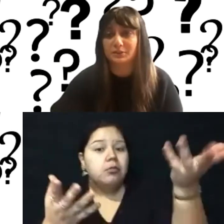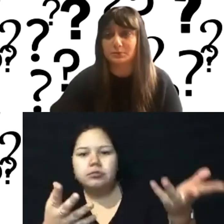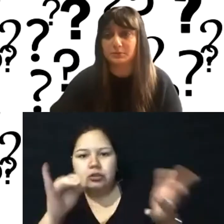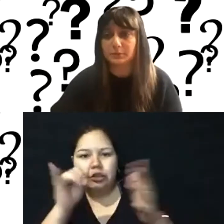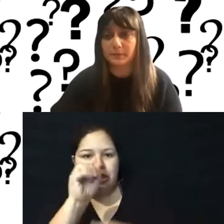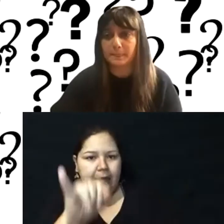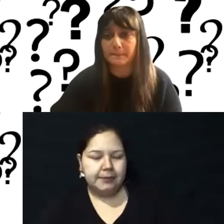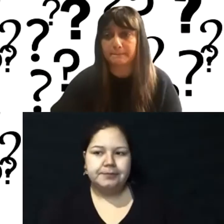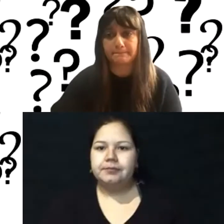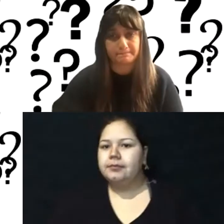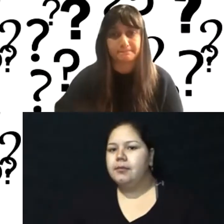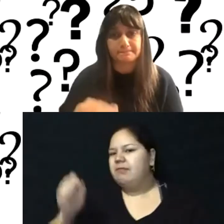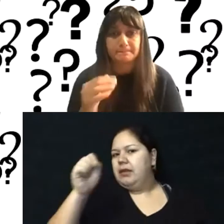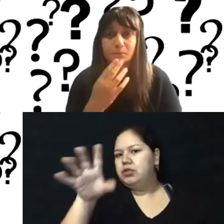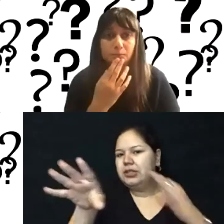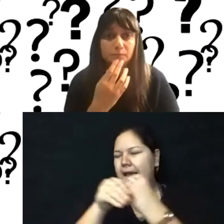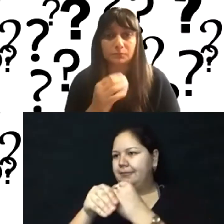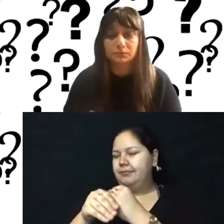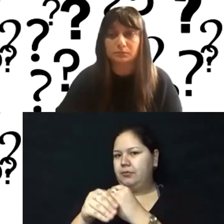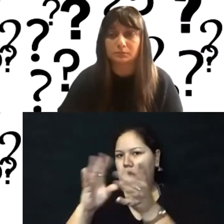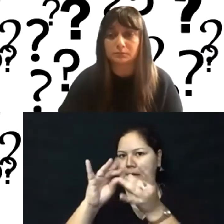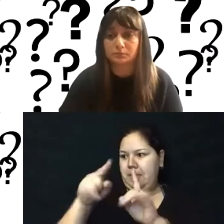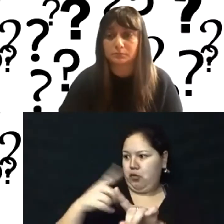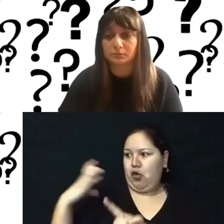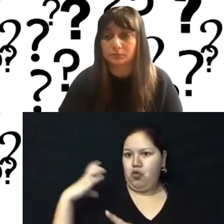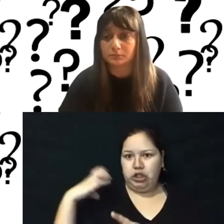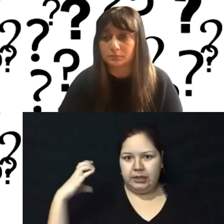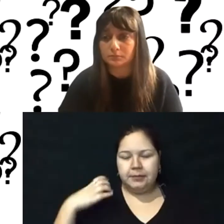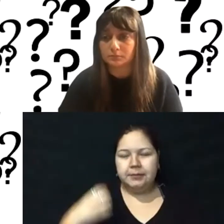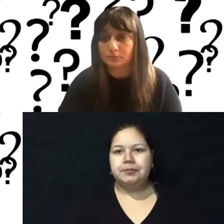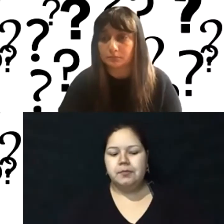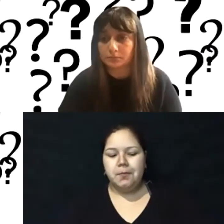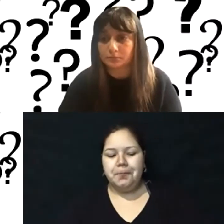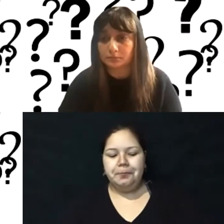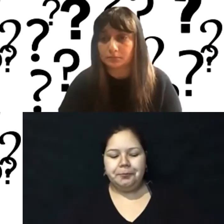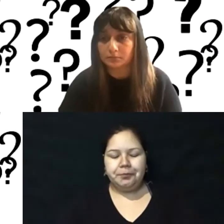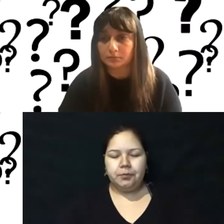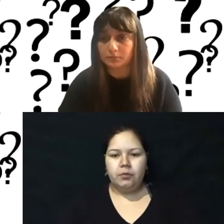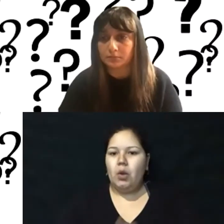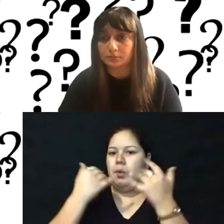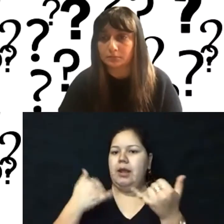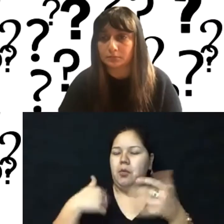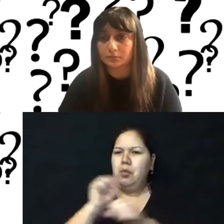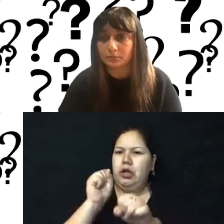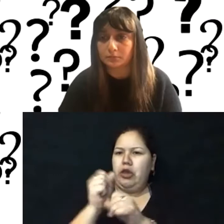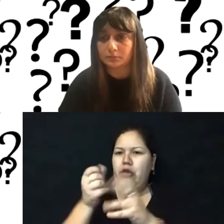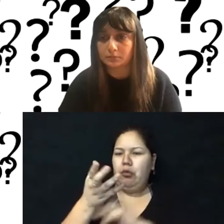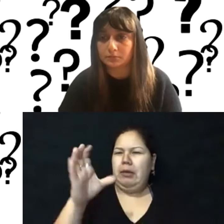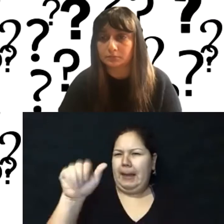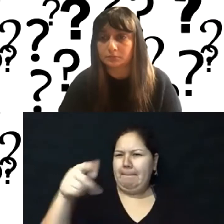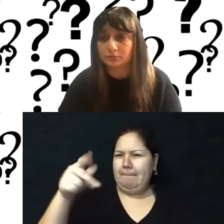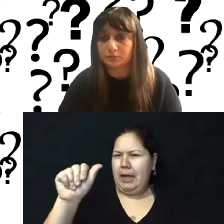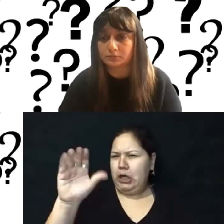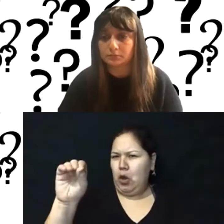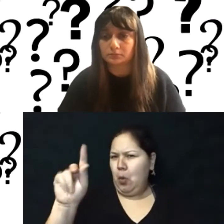Uh, well, I would just say like around coaching. So actually right now, um, I've been working through CAPACOA, but, um, the,